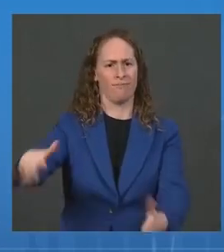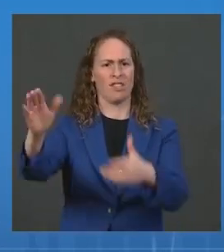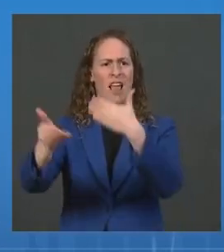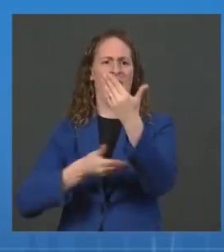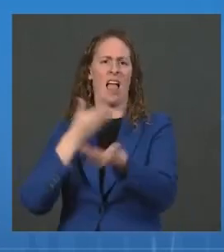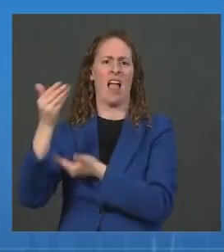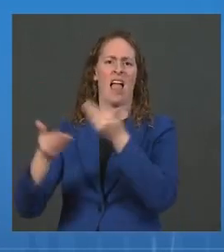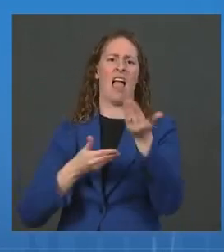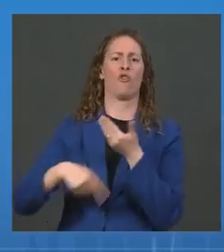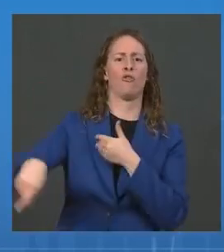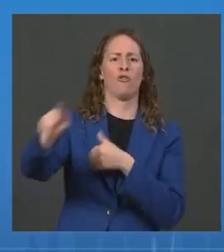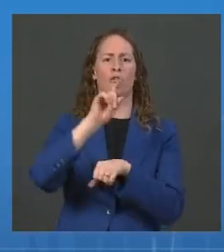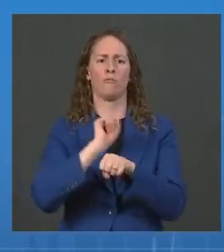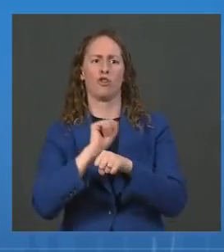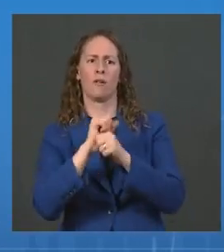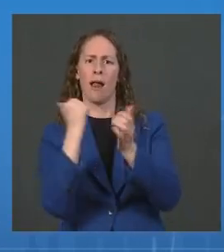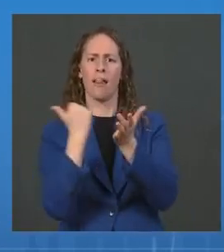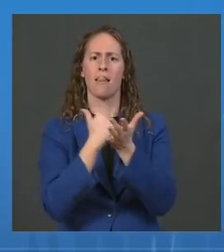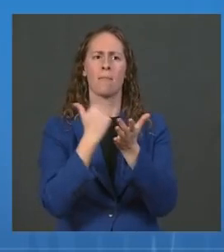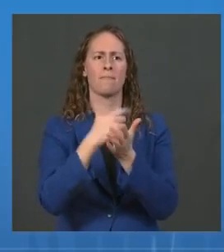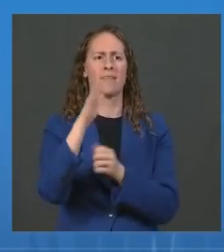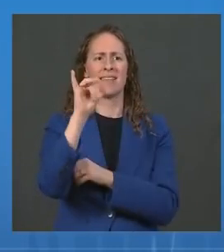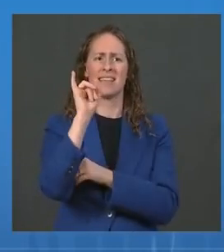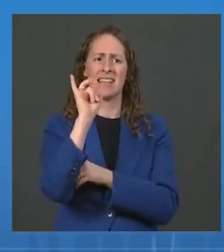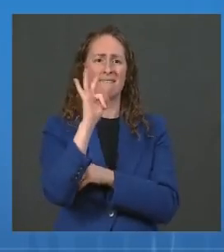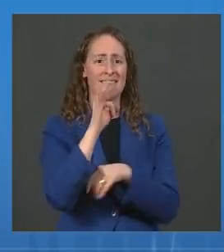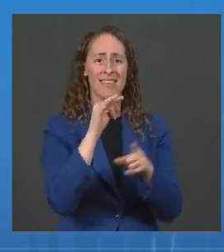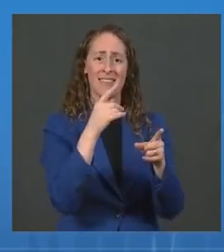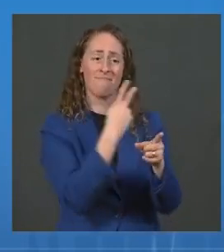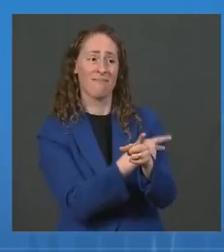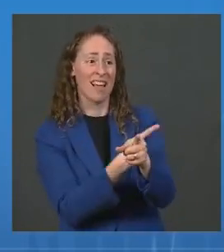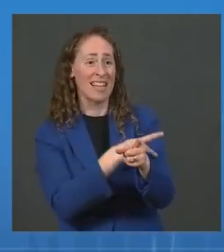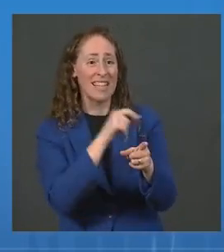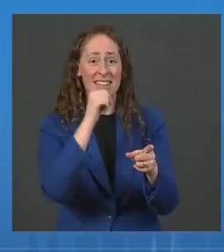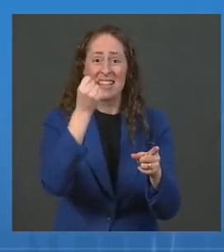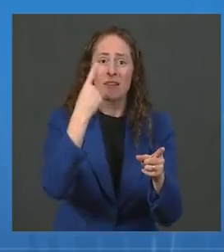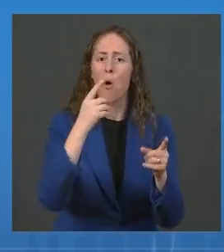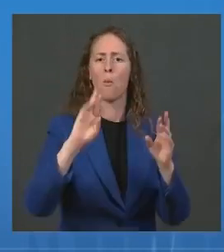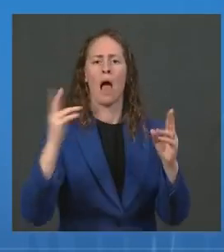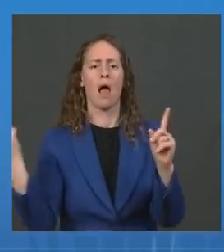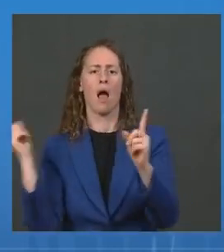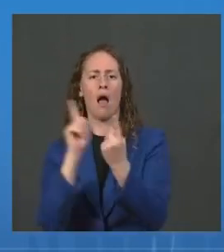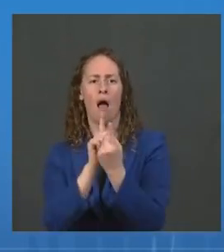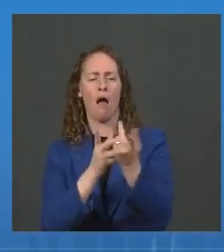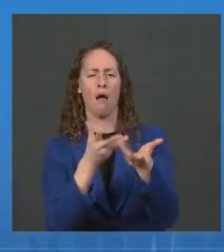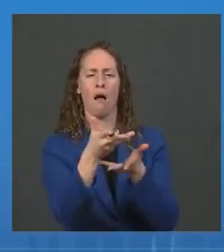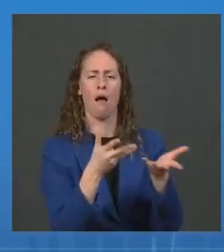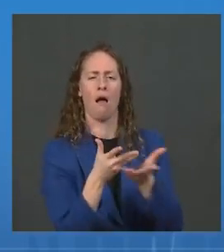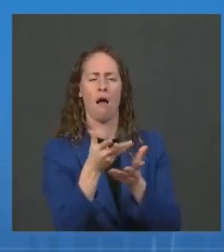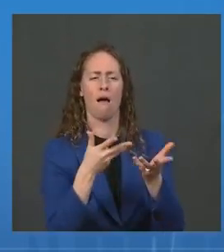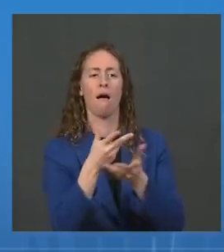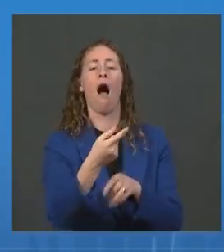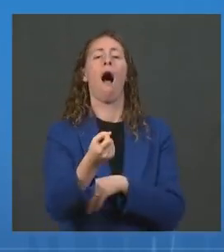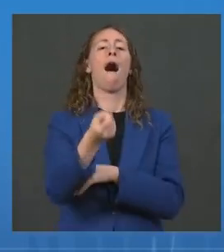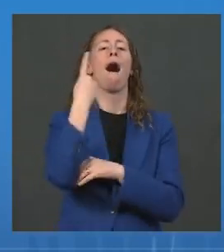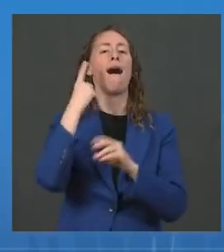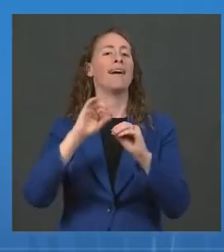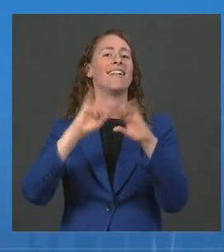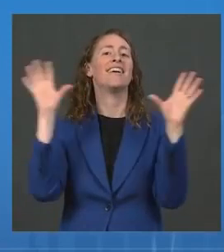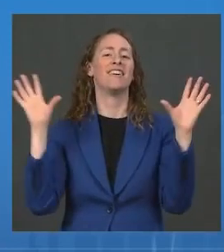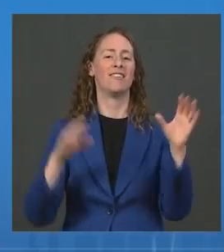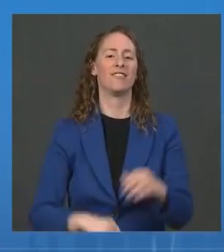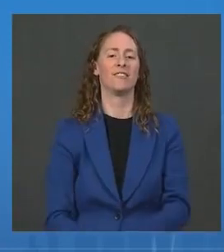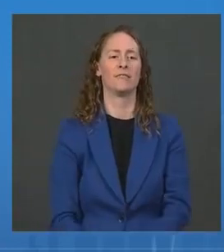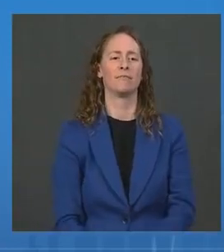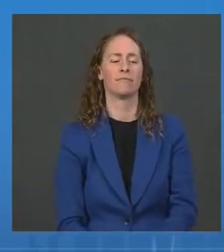COVID-19 vaccines, but also to preventive screenings, resources to help manage chronic disease, and information about childhood immunizations,